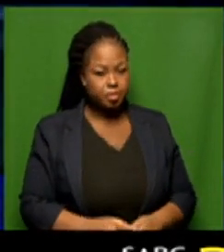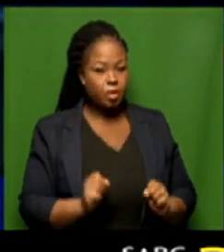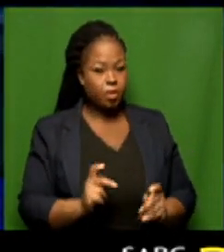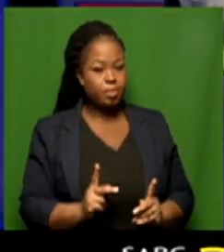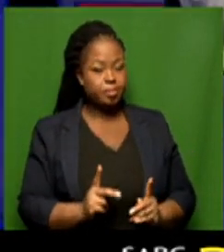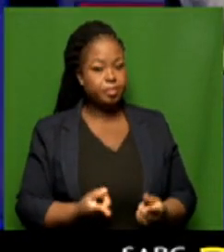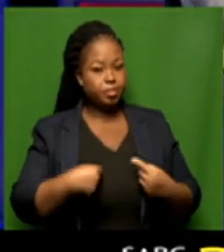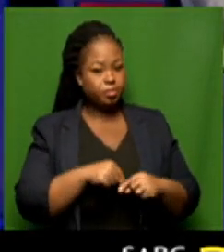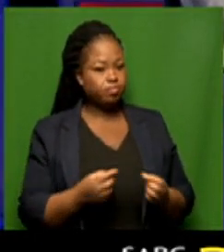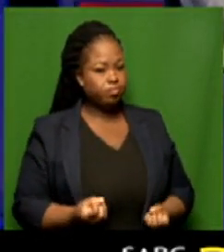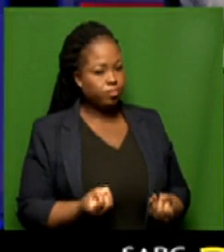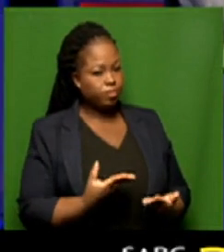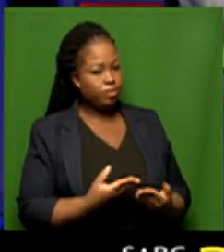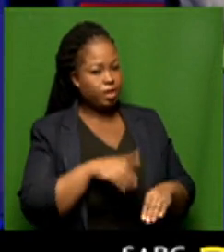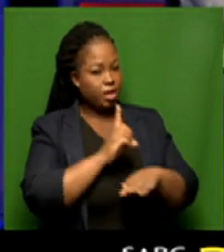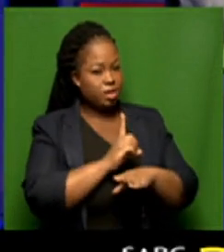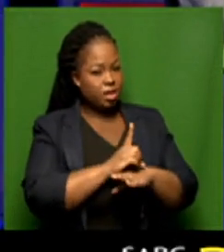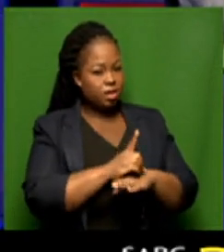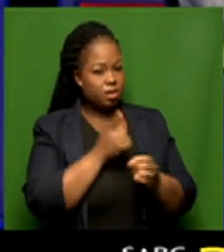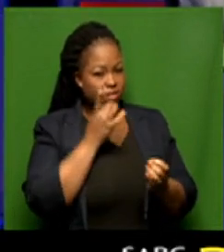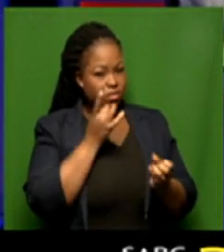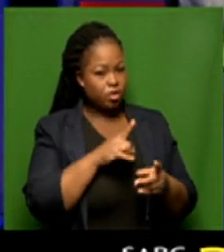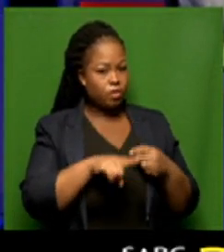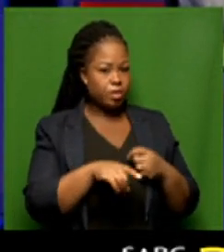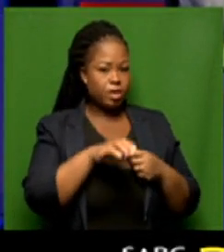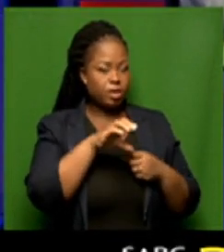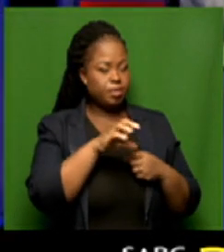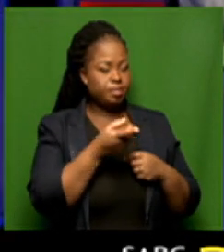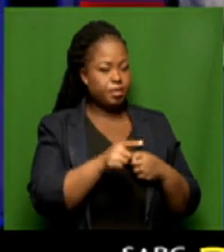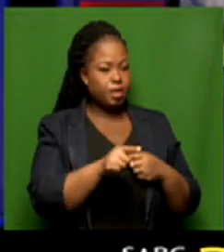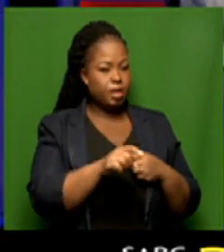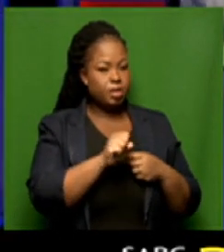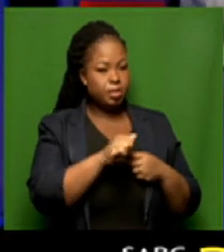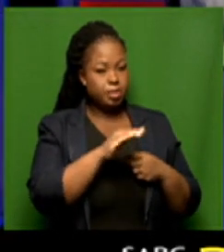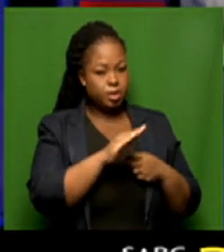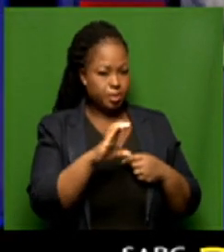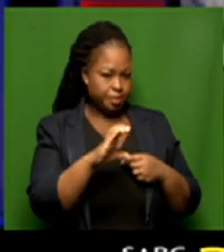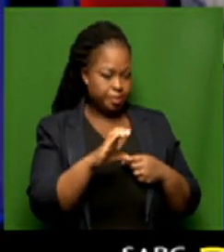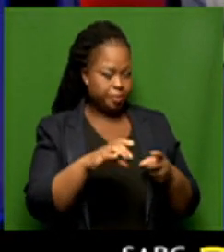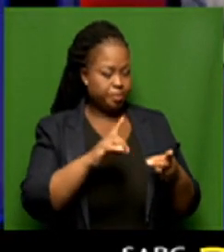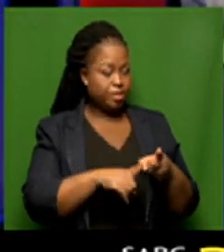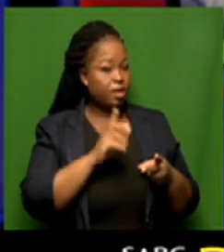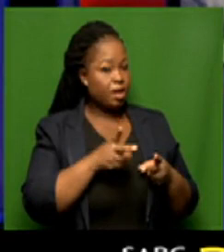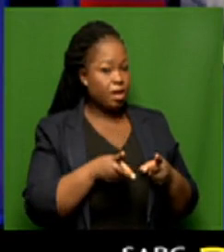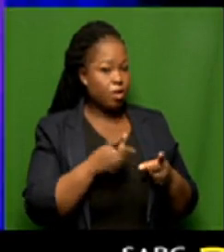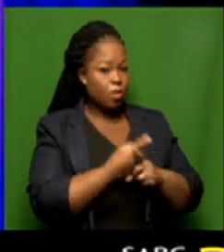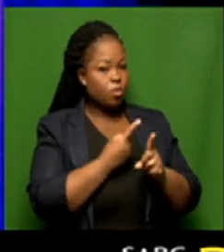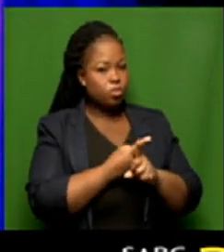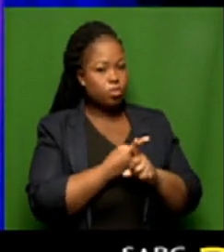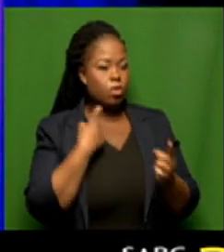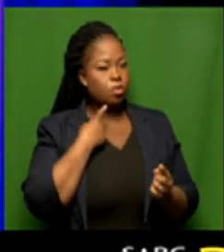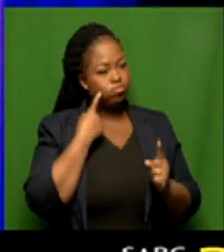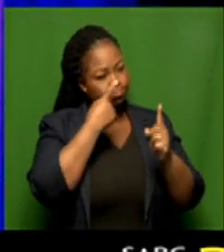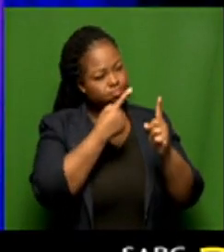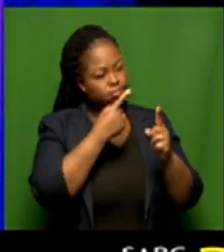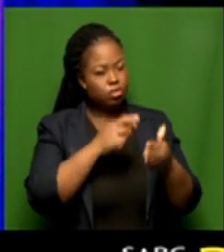provide data and predictions to the SABC that those predictions are